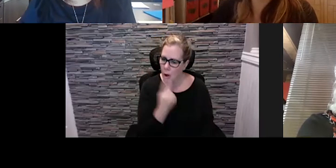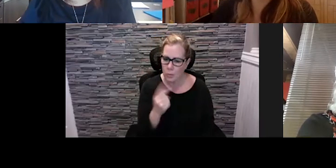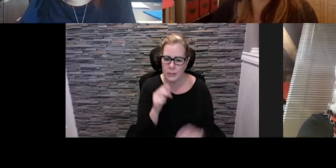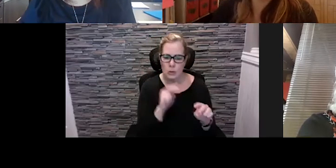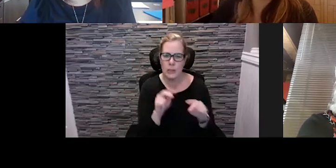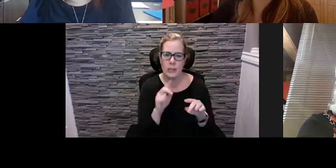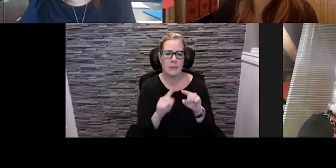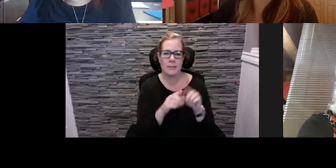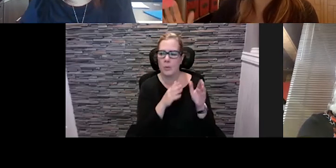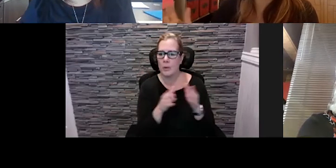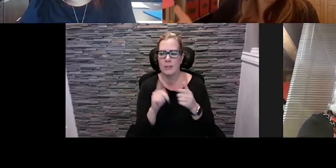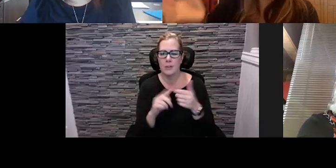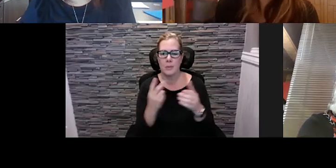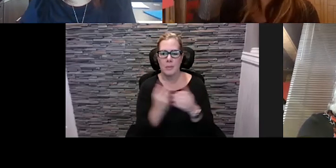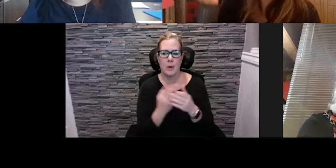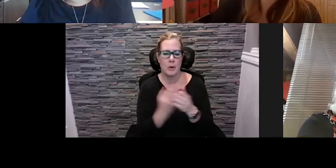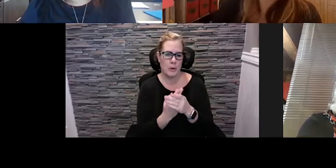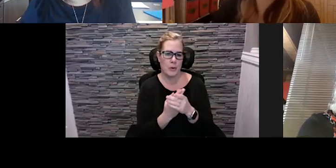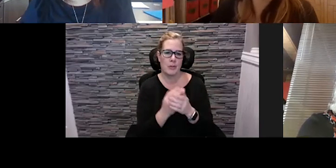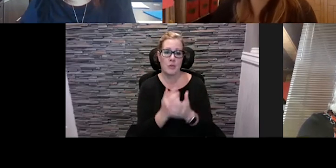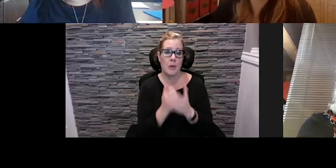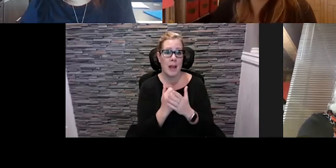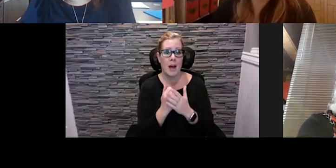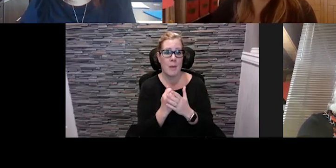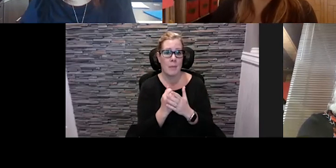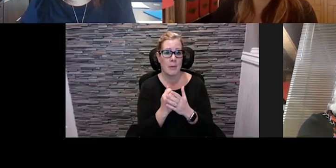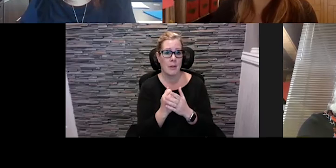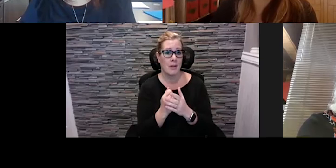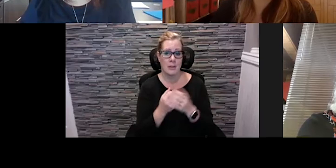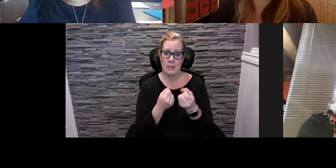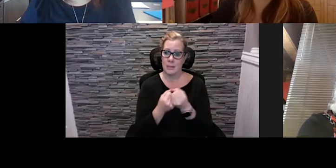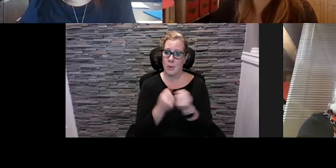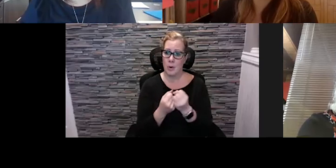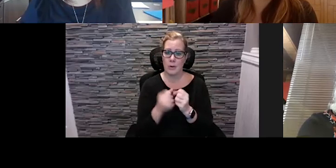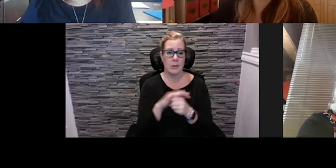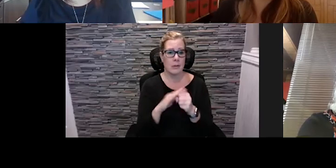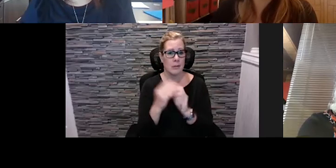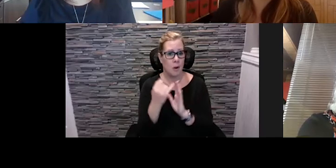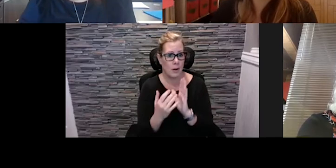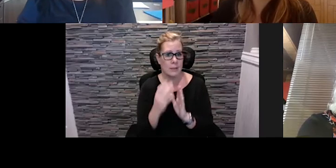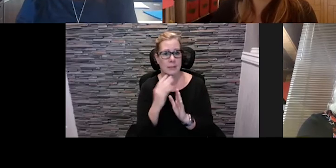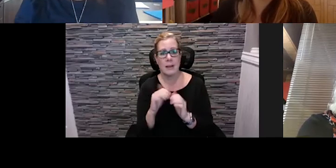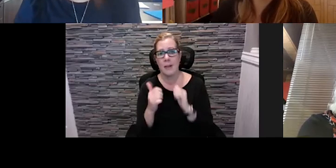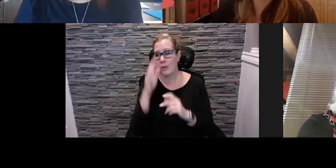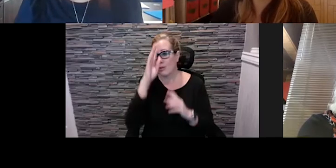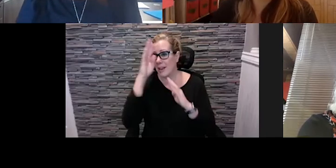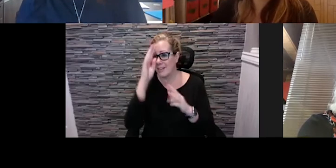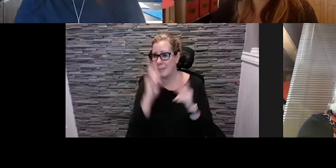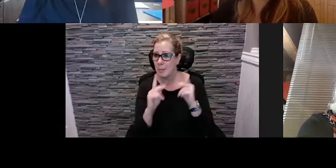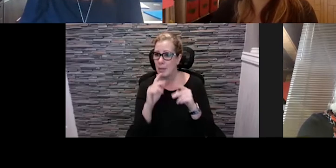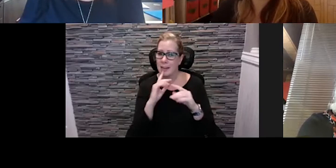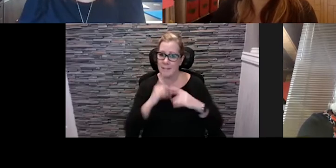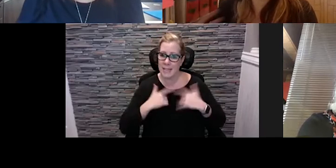that we can partner and help amplify the work of artists and um and other creatives in the community so